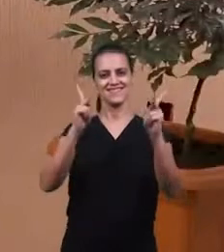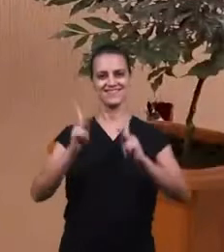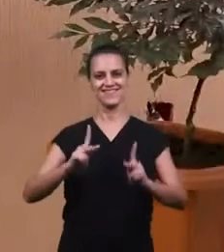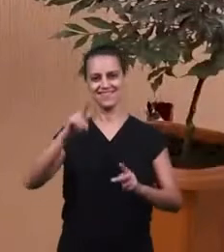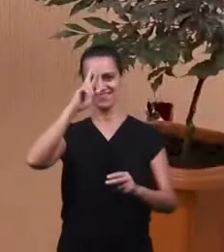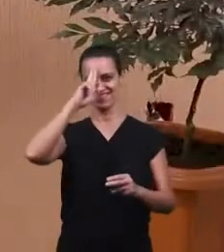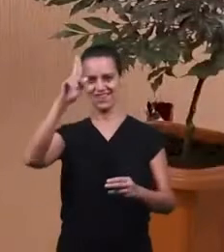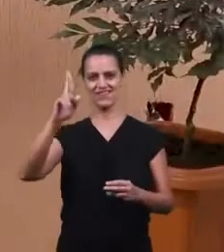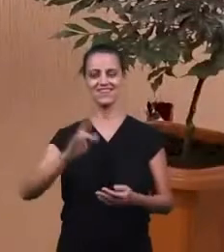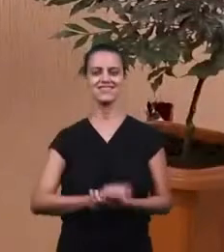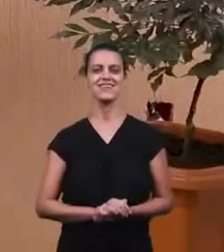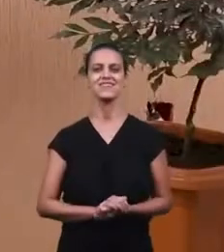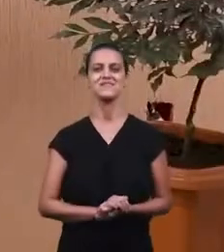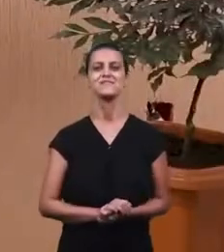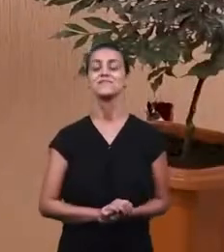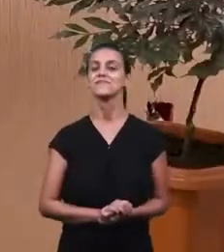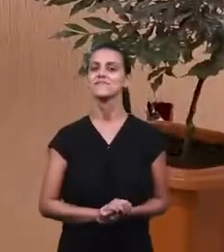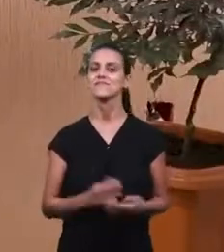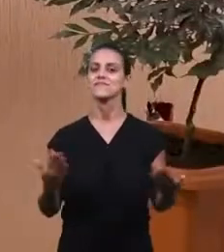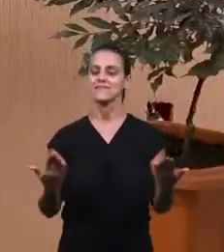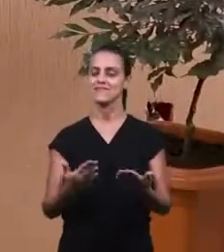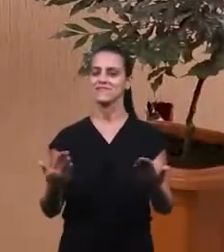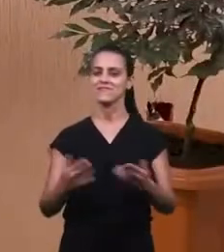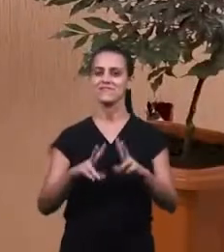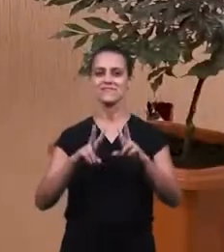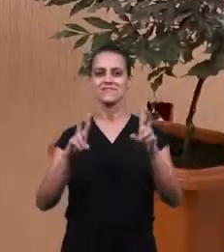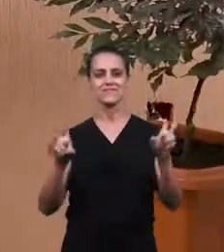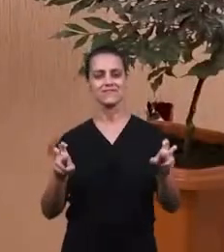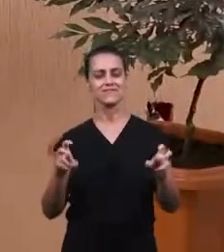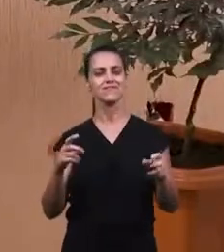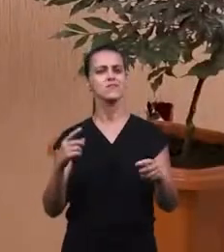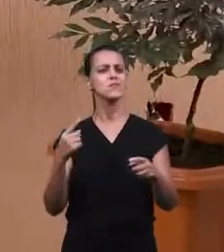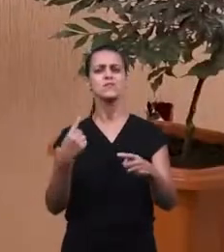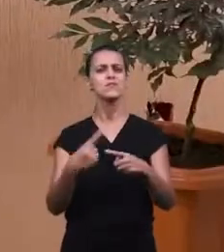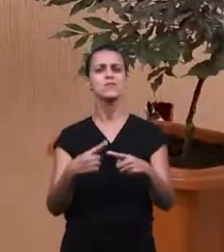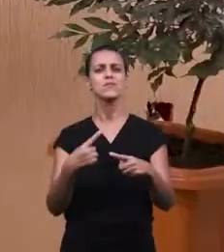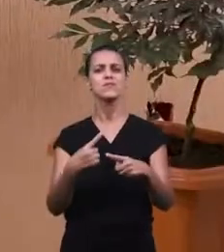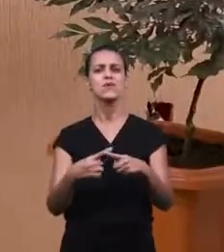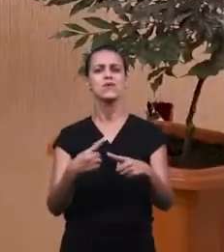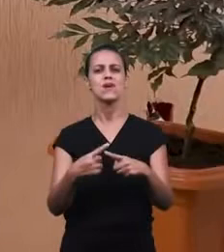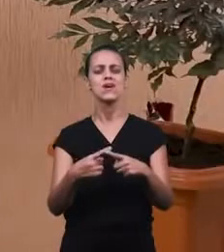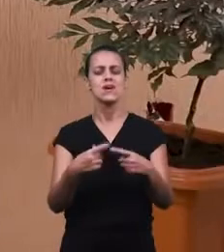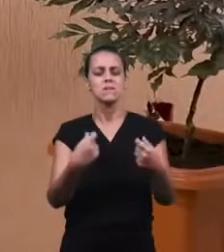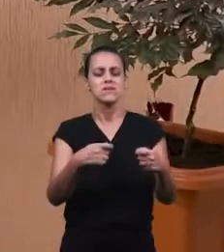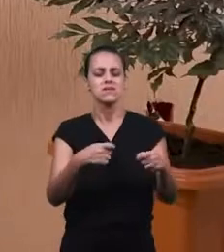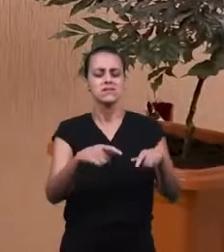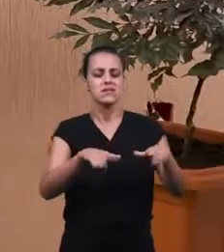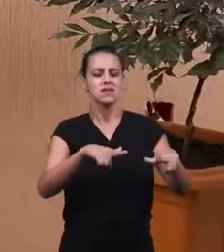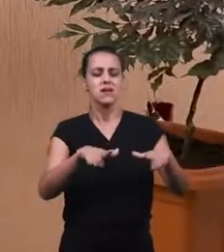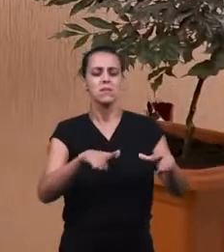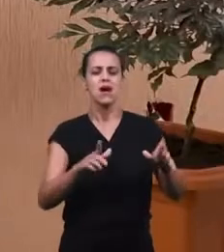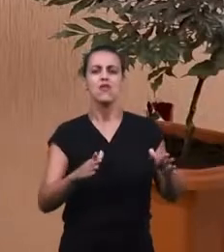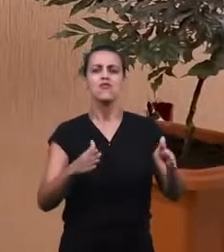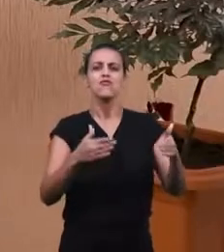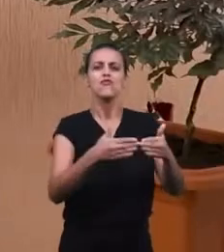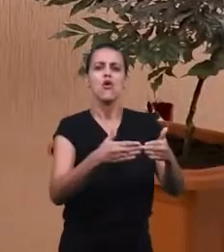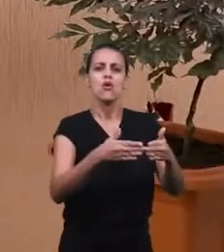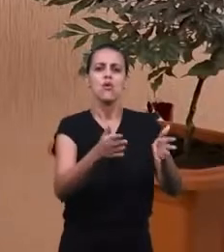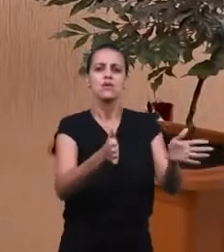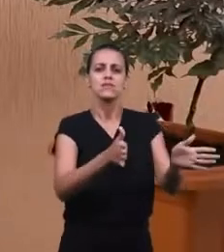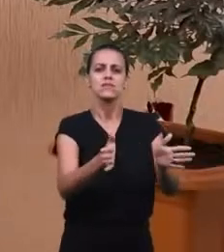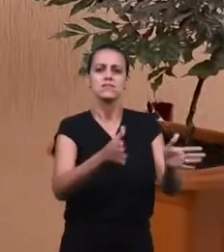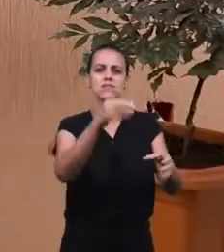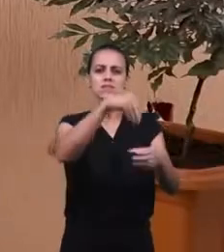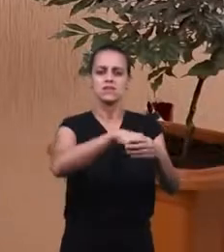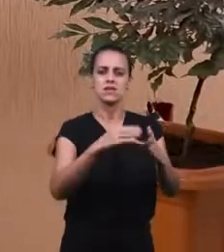Peace of the Lord. Our subject today is why we have. An accessibility project in the